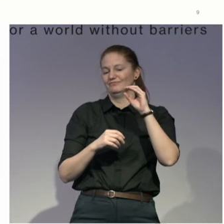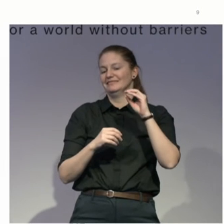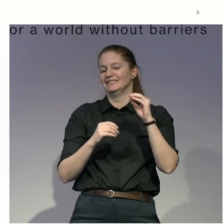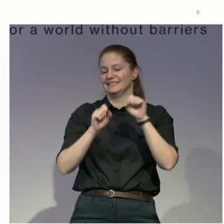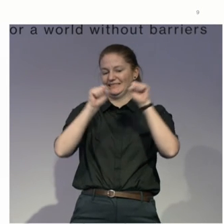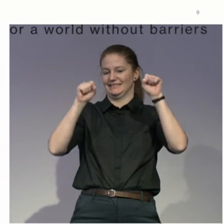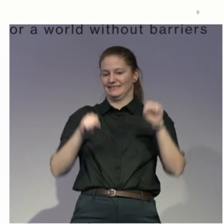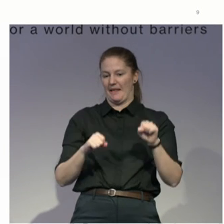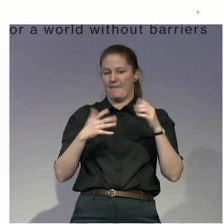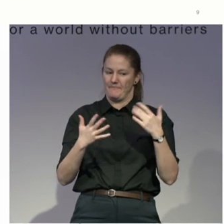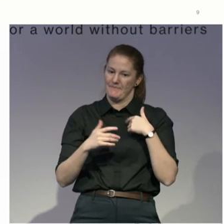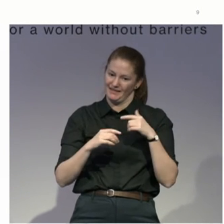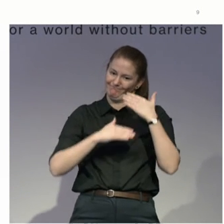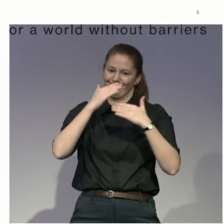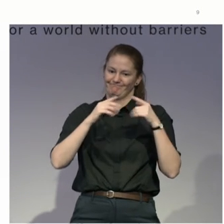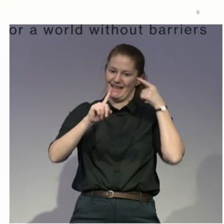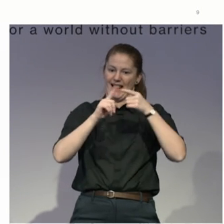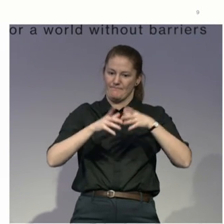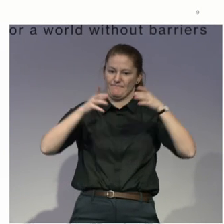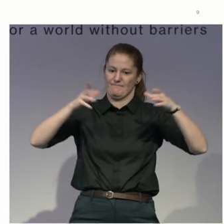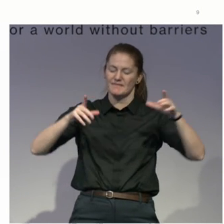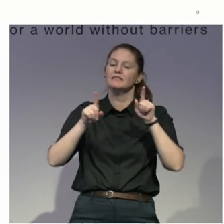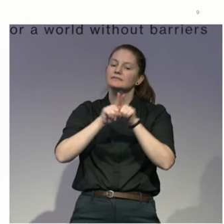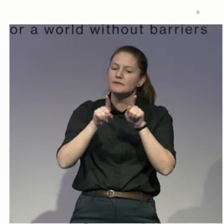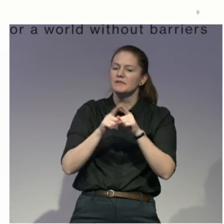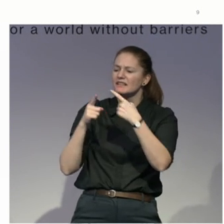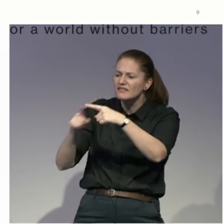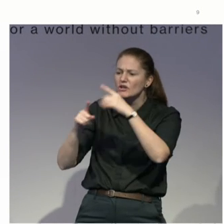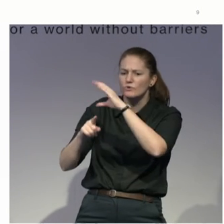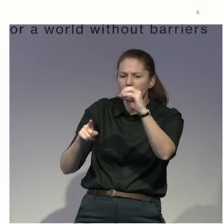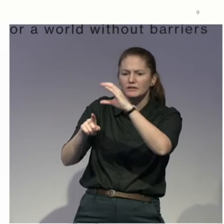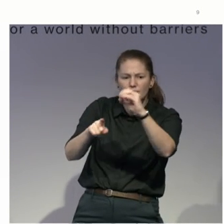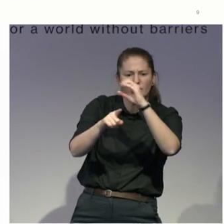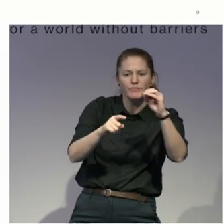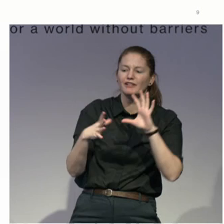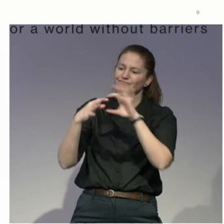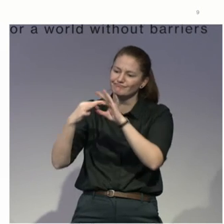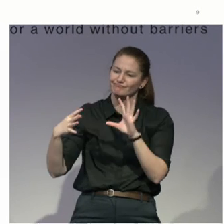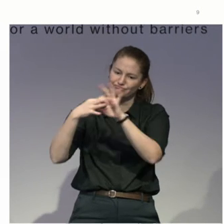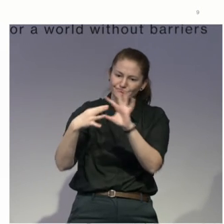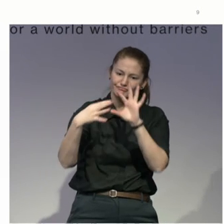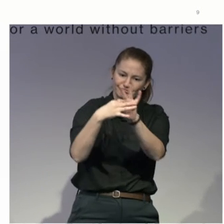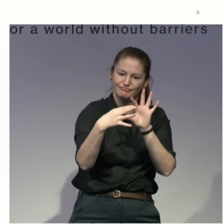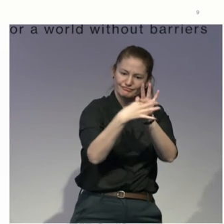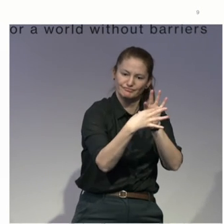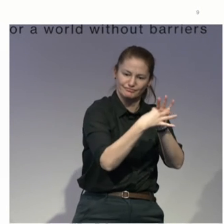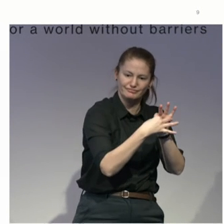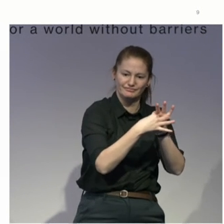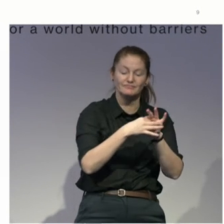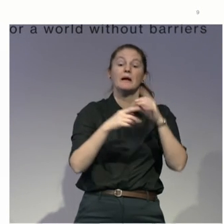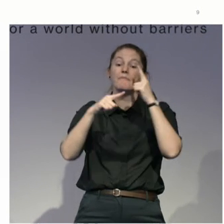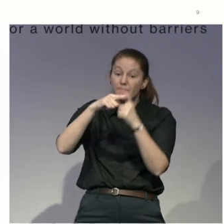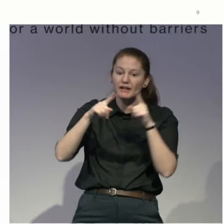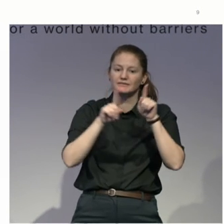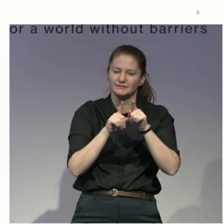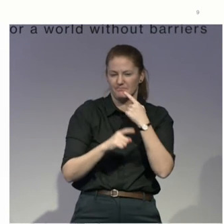the local domain. We also use grants, as I mentioned earlier, to actually drive ground-wide initiatives. So for example, we have the Top